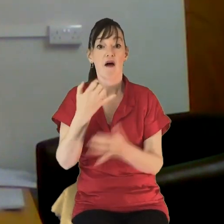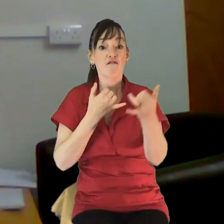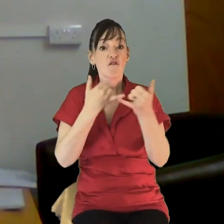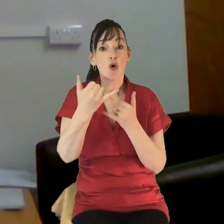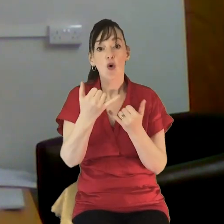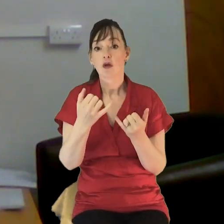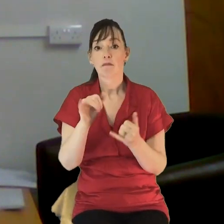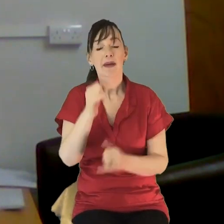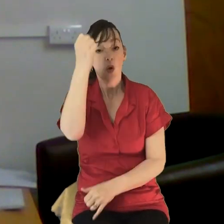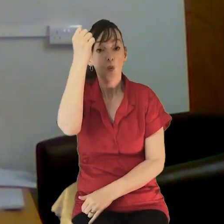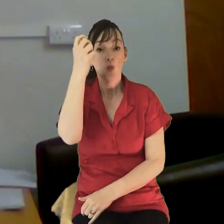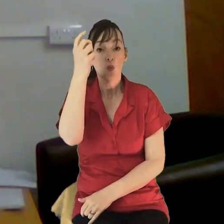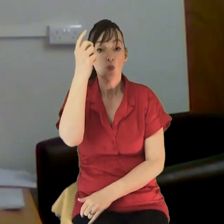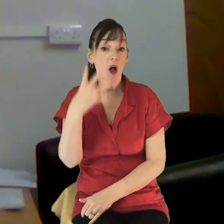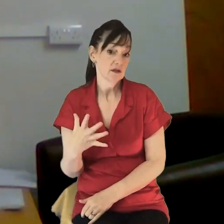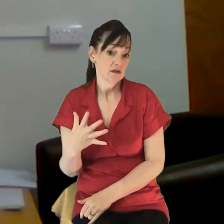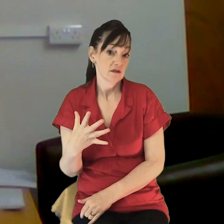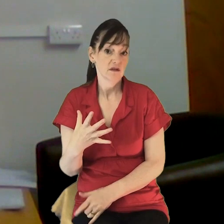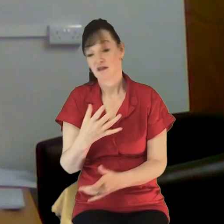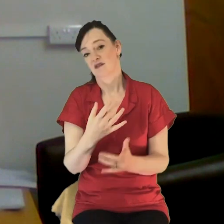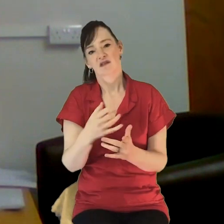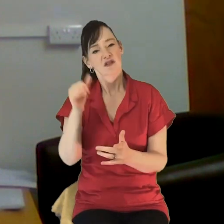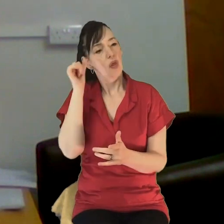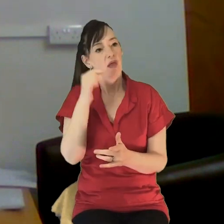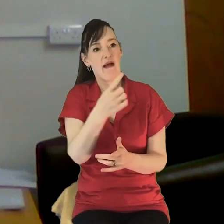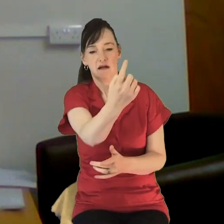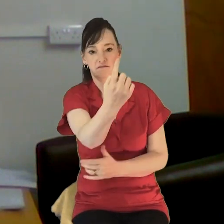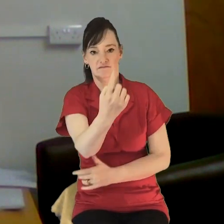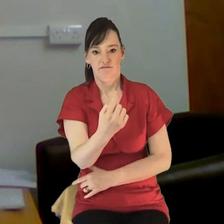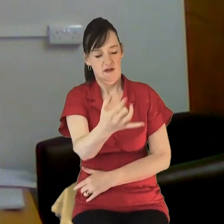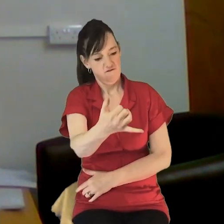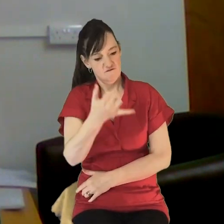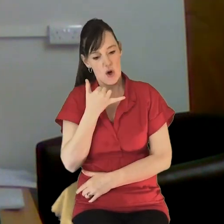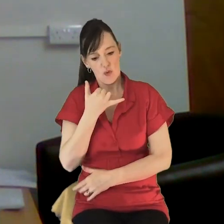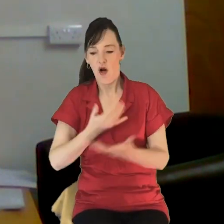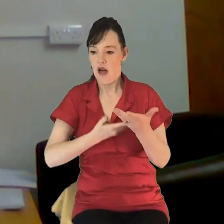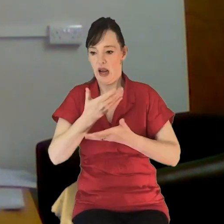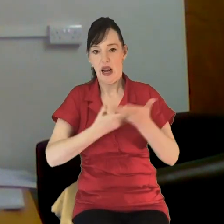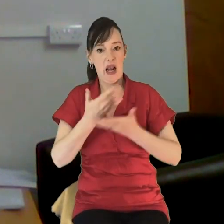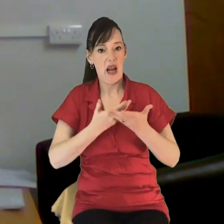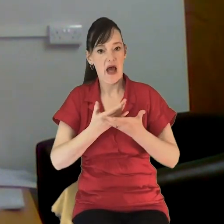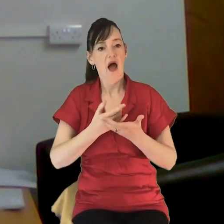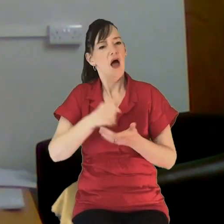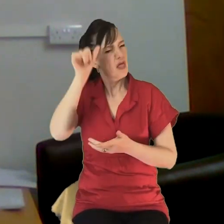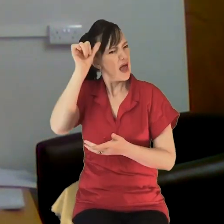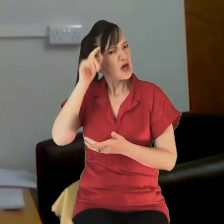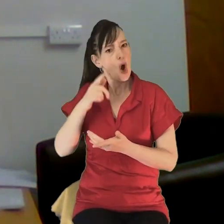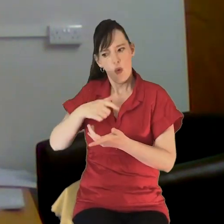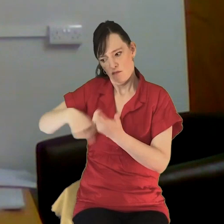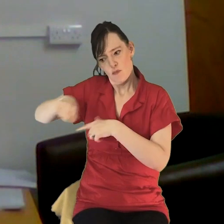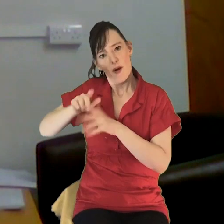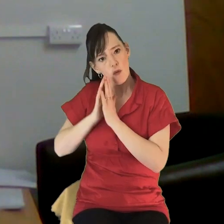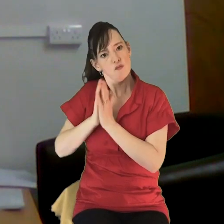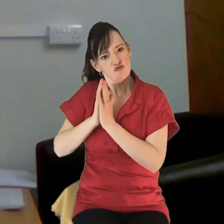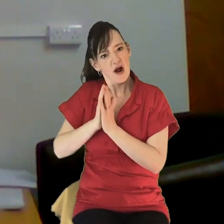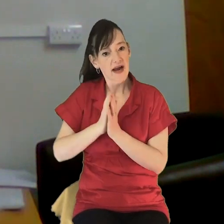they can just phone and chat to someone offload and know that someone's going to pray for them. We try and encourage all our team members to make sure they pray at the